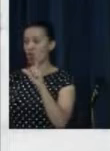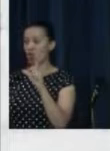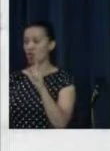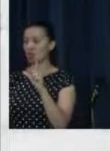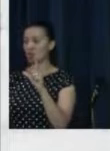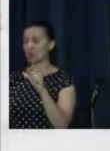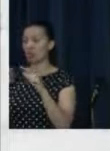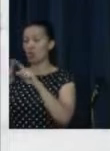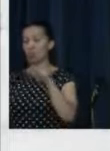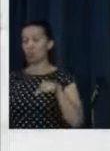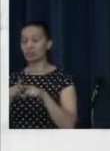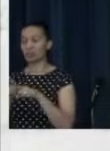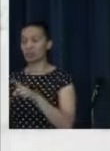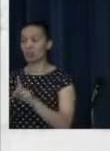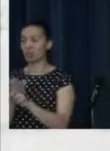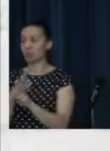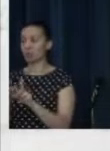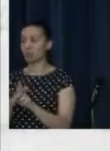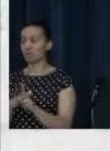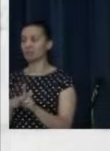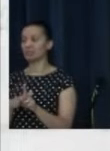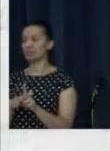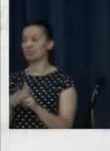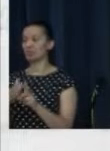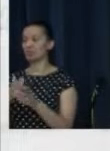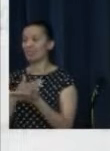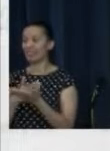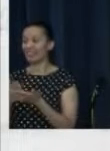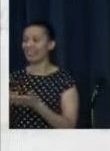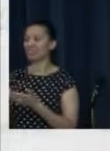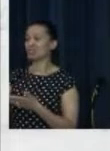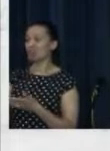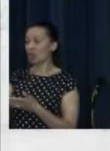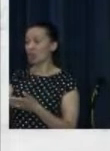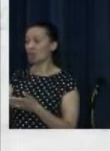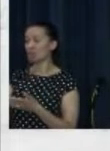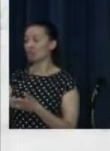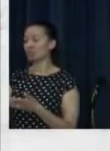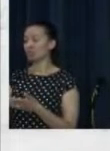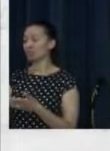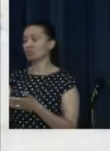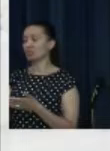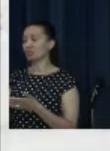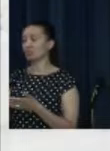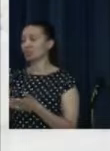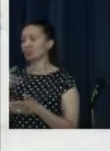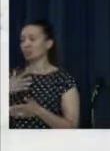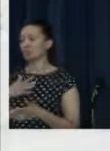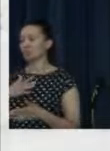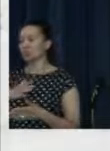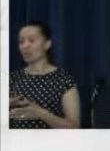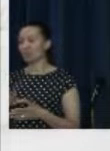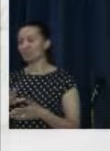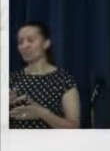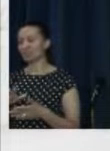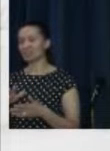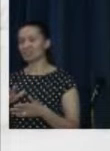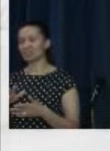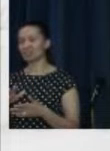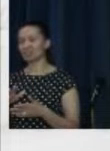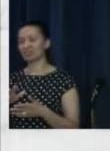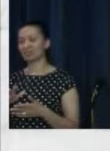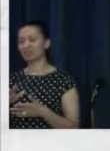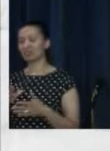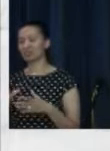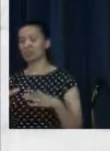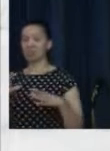I hope that it is also plain to your conscience. We are not trying to commend ourselves to you again. But I'm